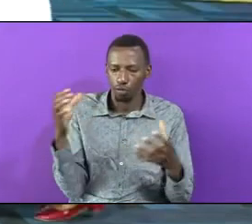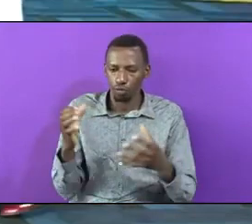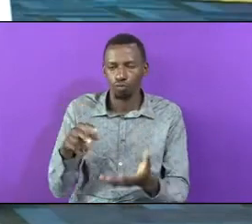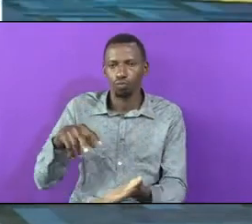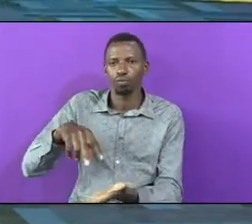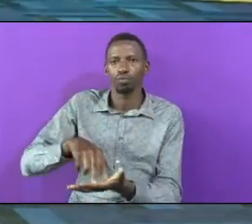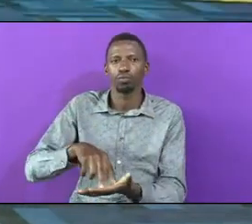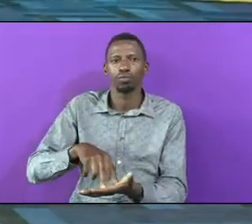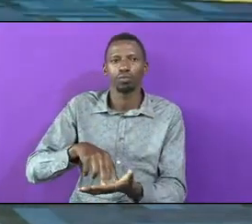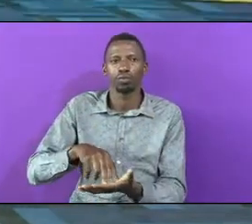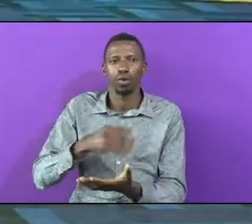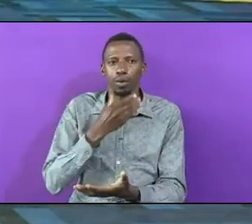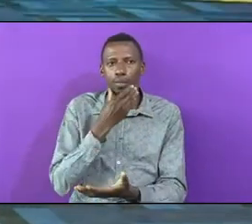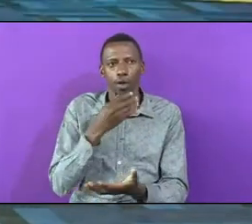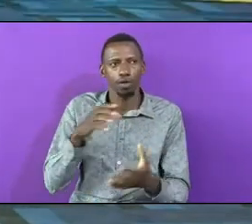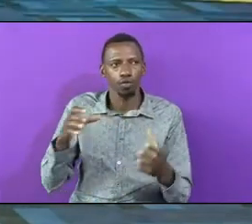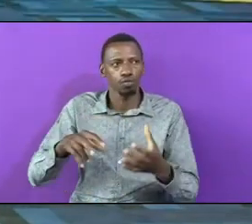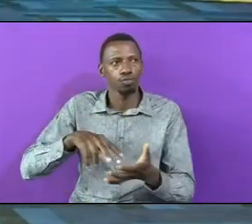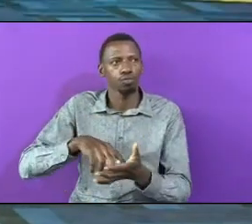As We Conclude